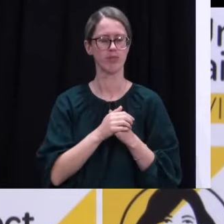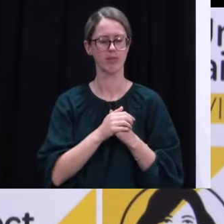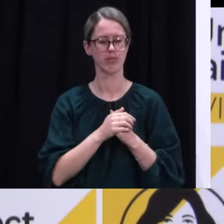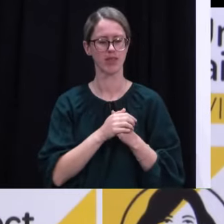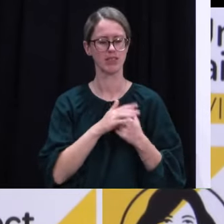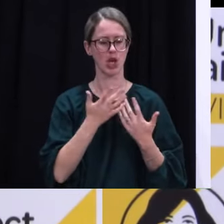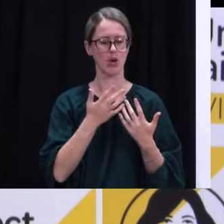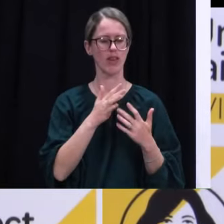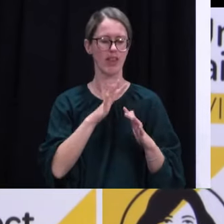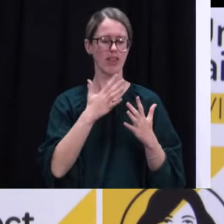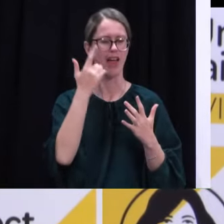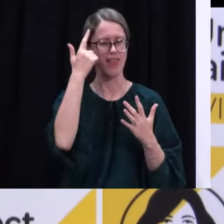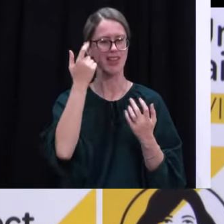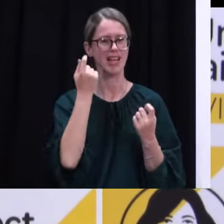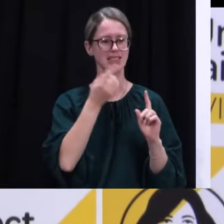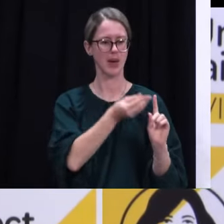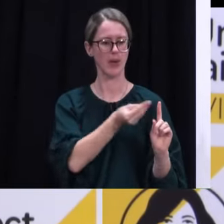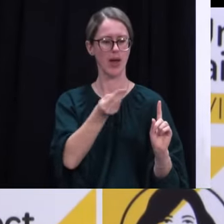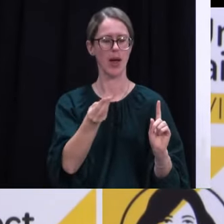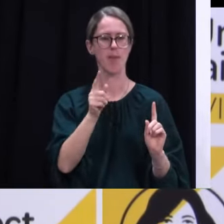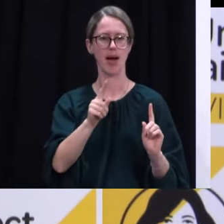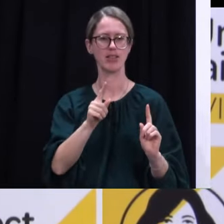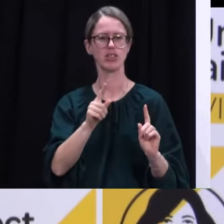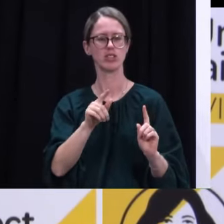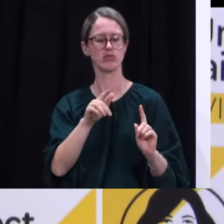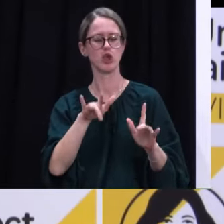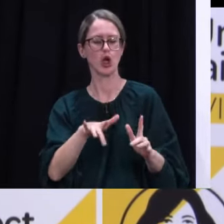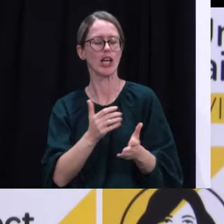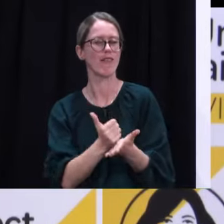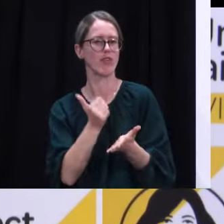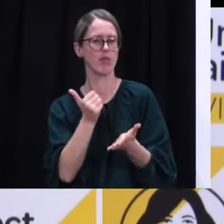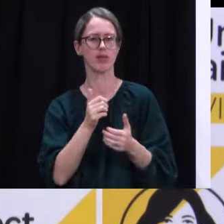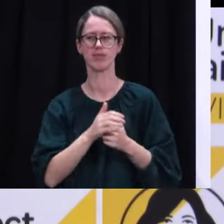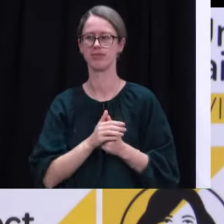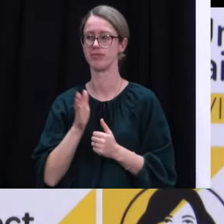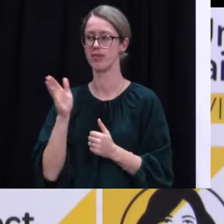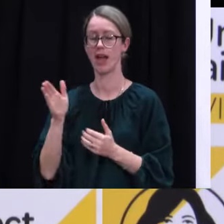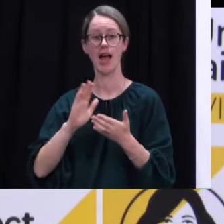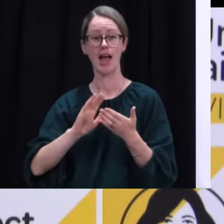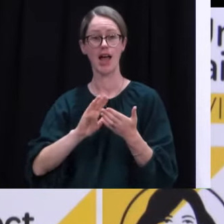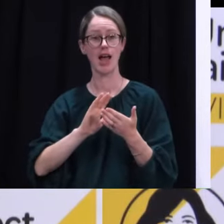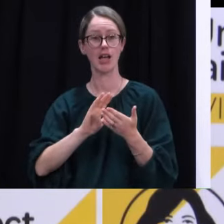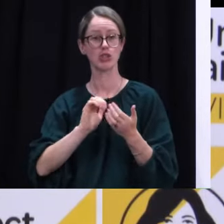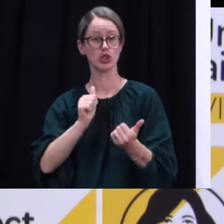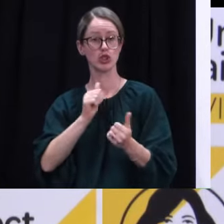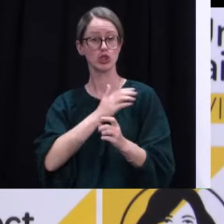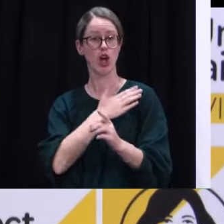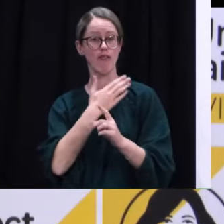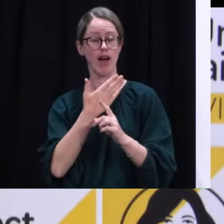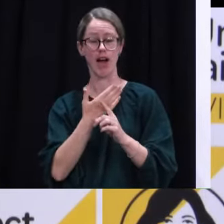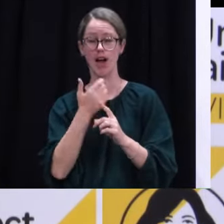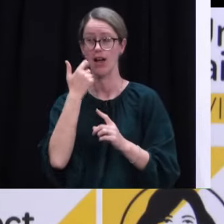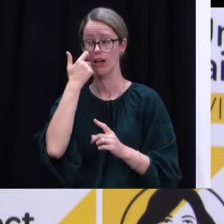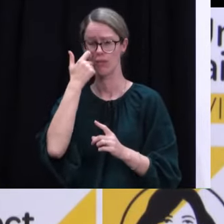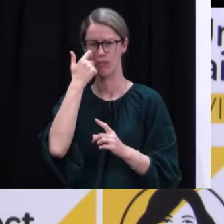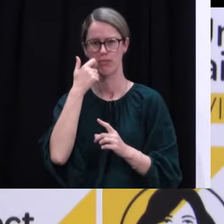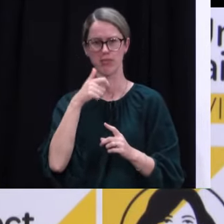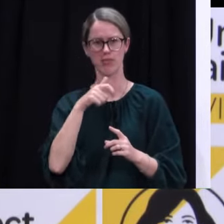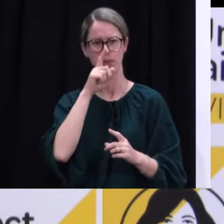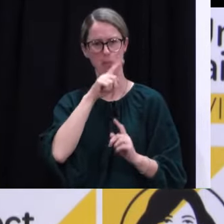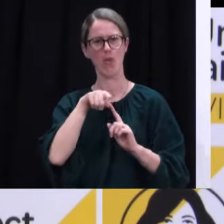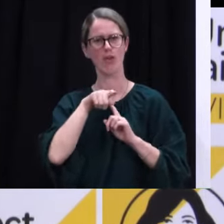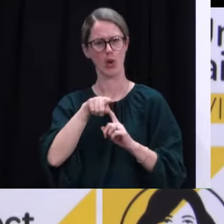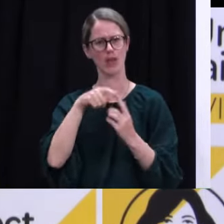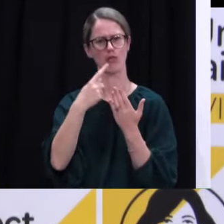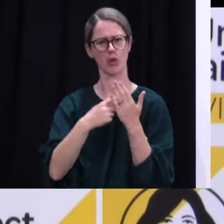infection may have got into the household. But they're just confirming that at the moment. Really pleasing though, thus far as I recall, we've got, you know, great compliance with Level 4